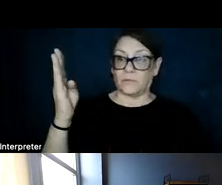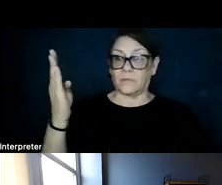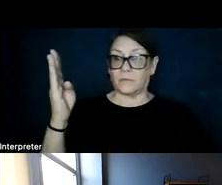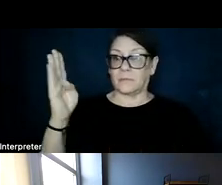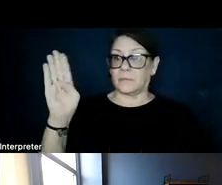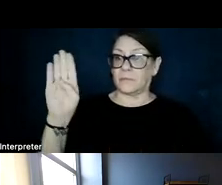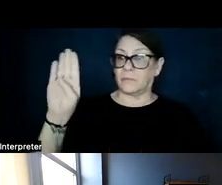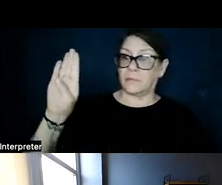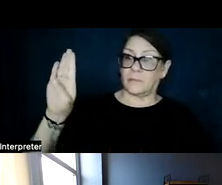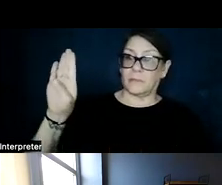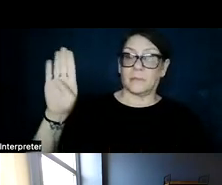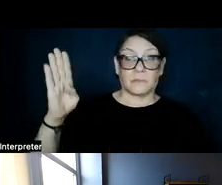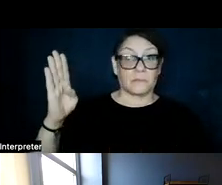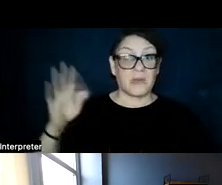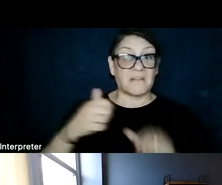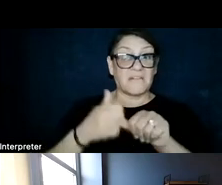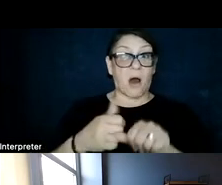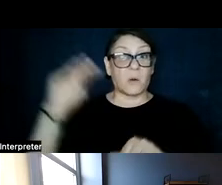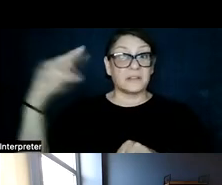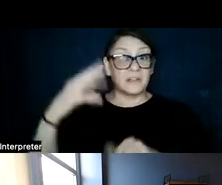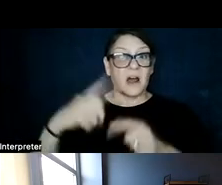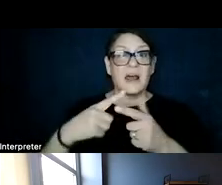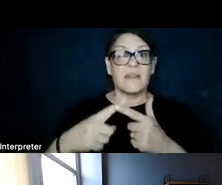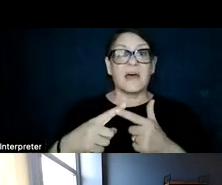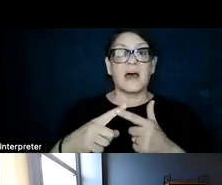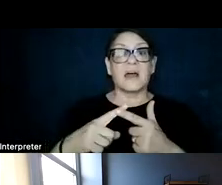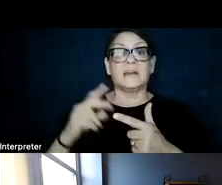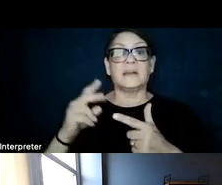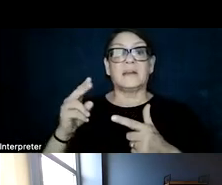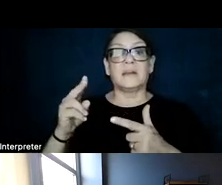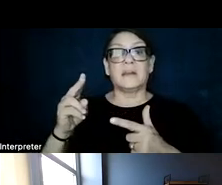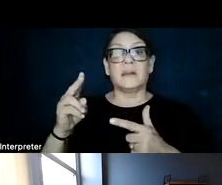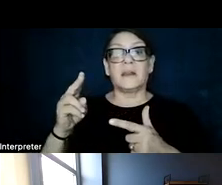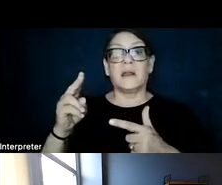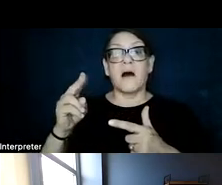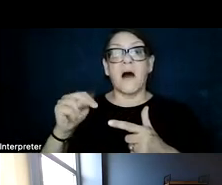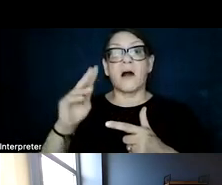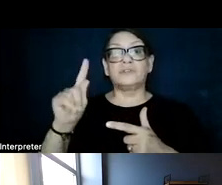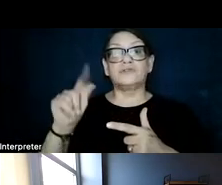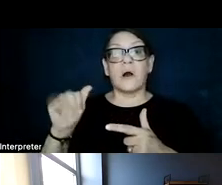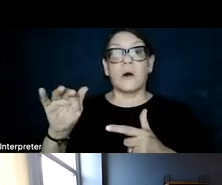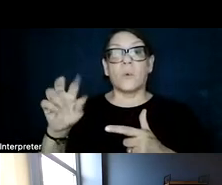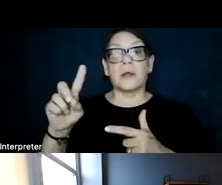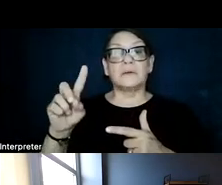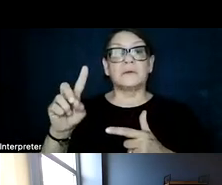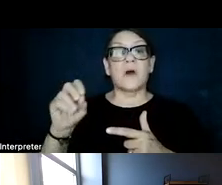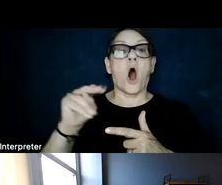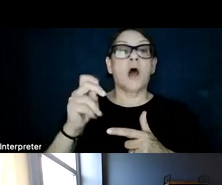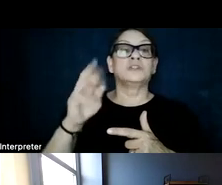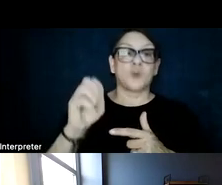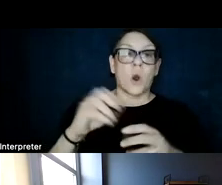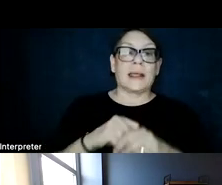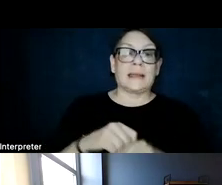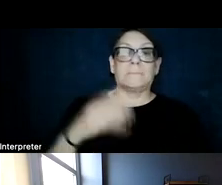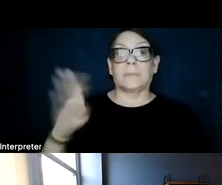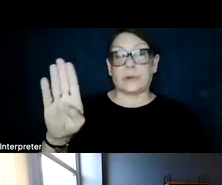an east-west direction. And then finally, onshore wind and all that blue. So this is the 0% impact avoided scenario. So this is our